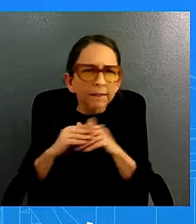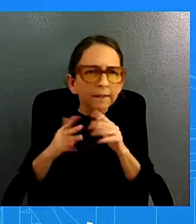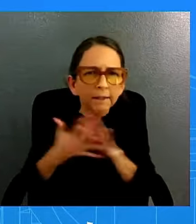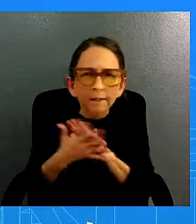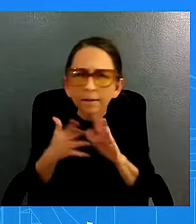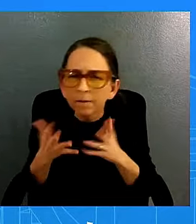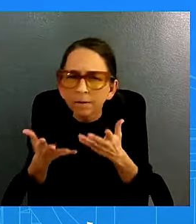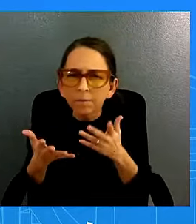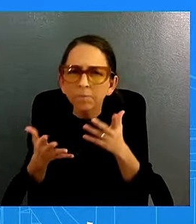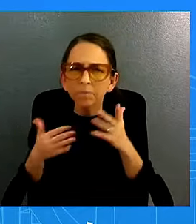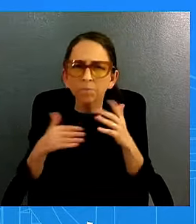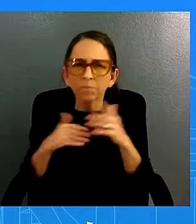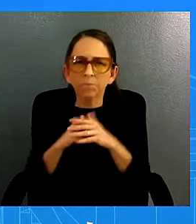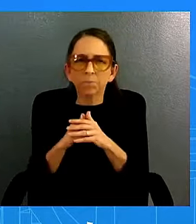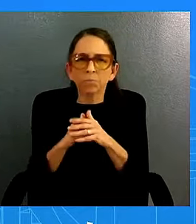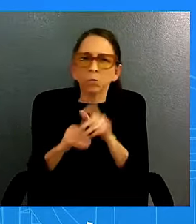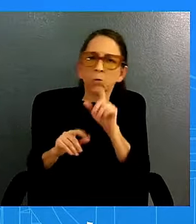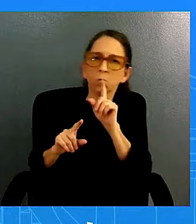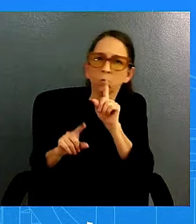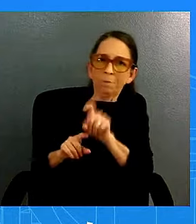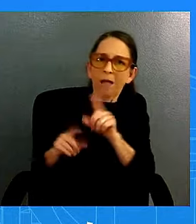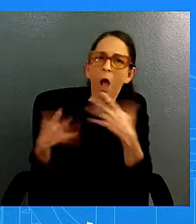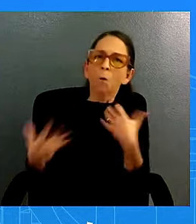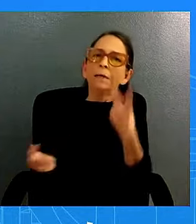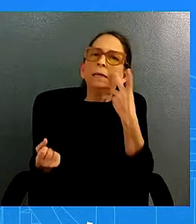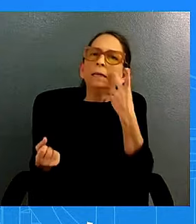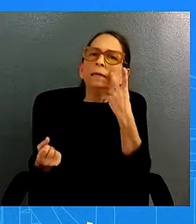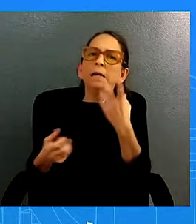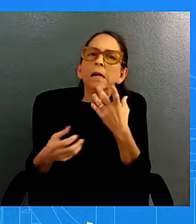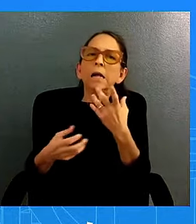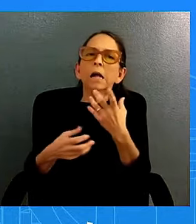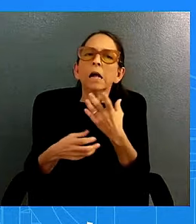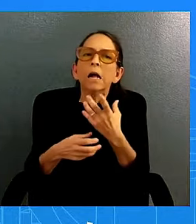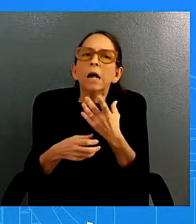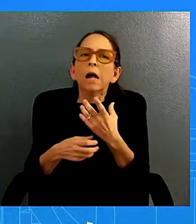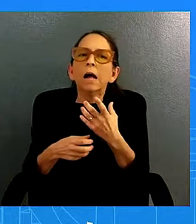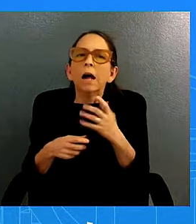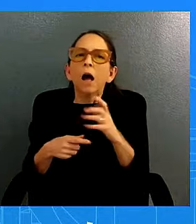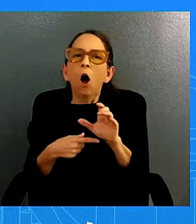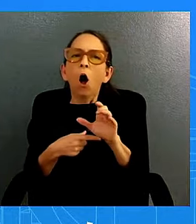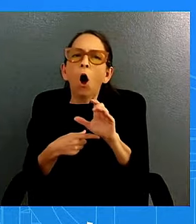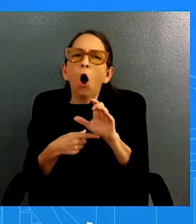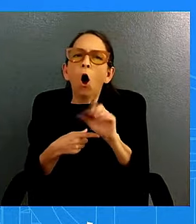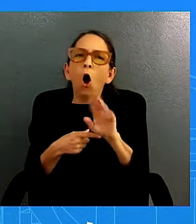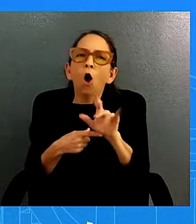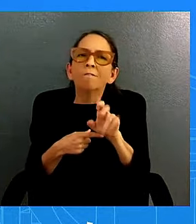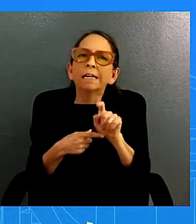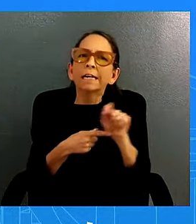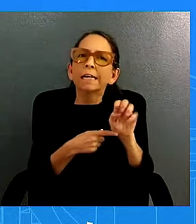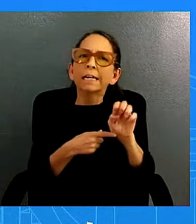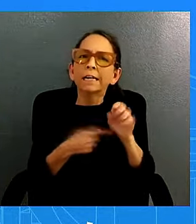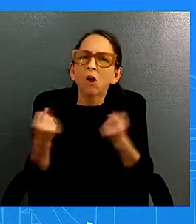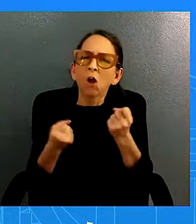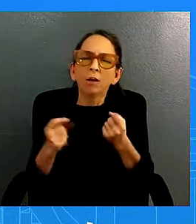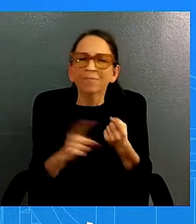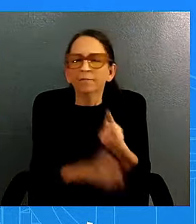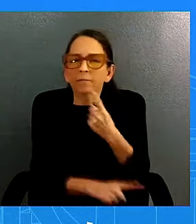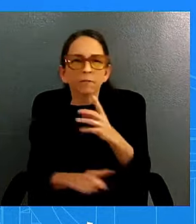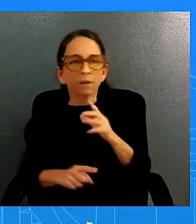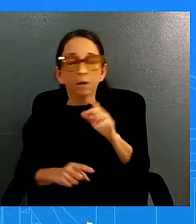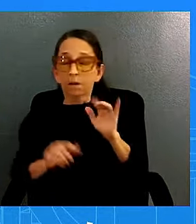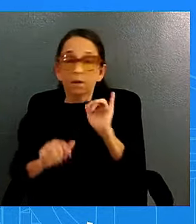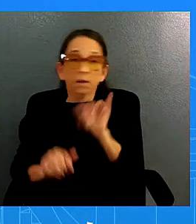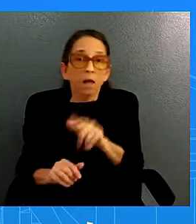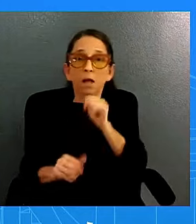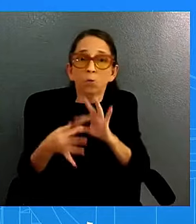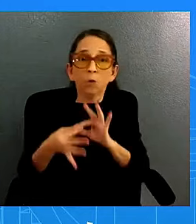oh the corvette on an unrelated matter yes uh the republican gubernatorial candidate in north carolina apparently is